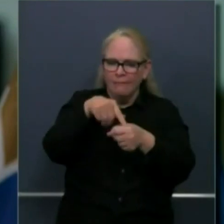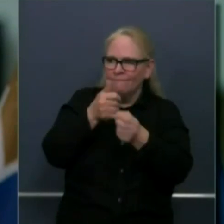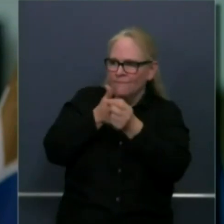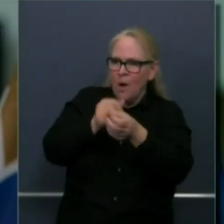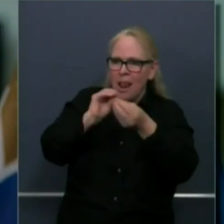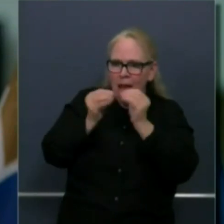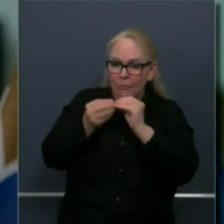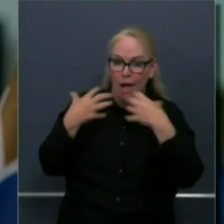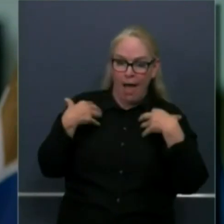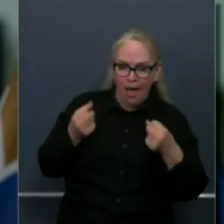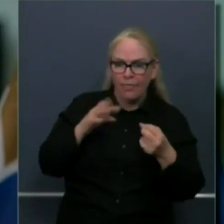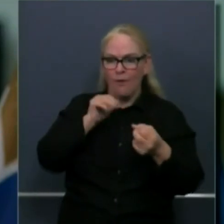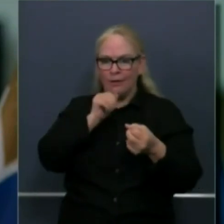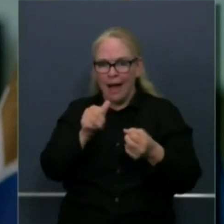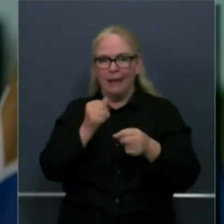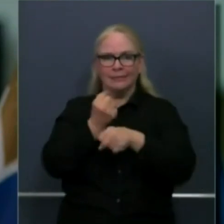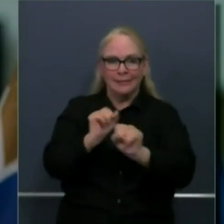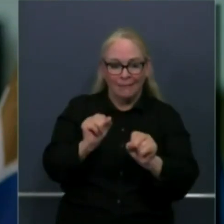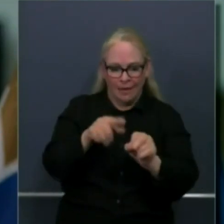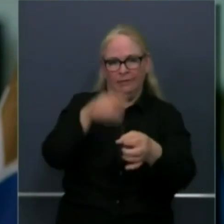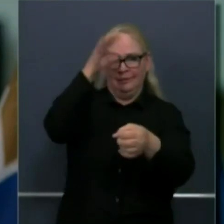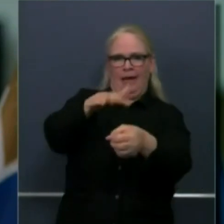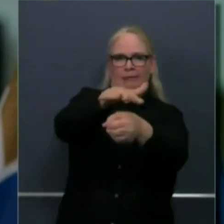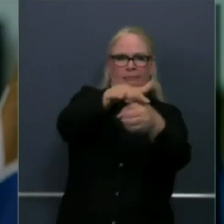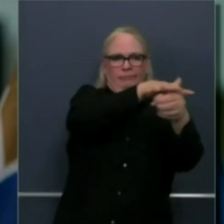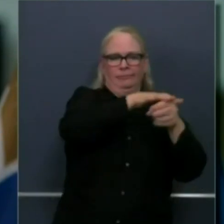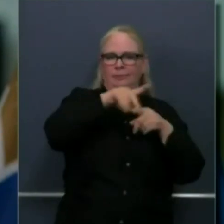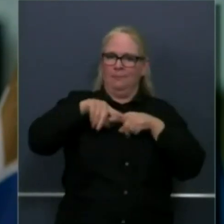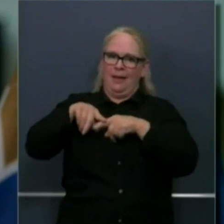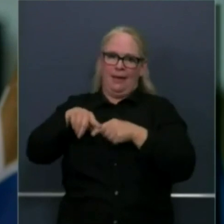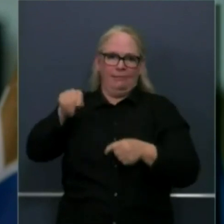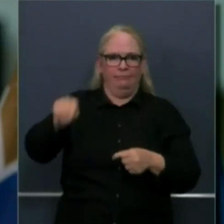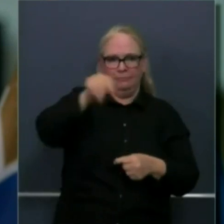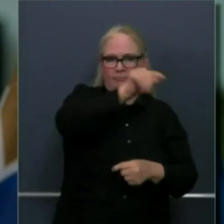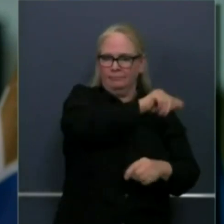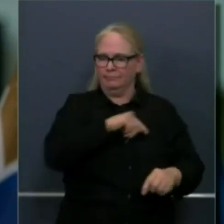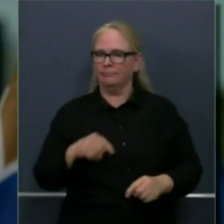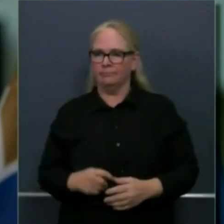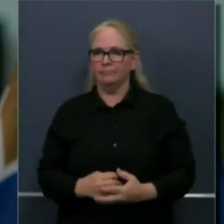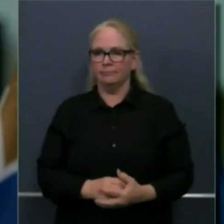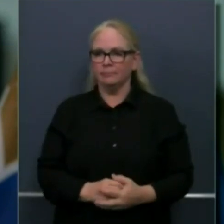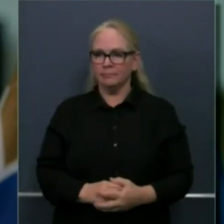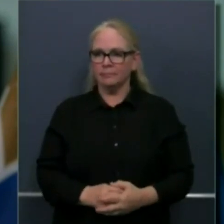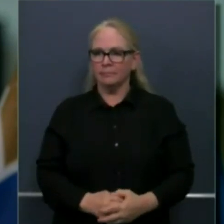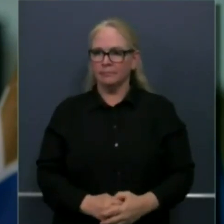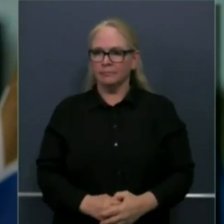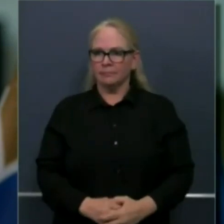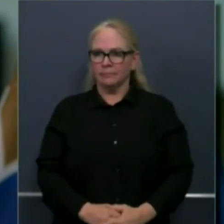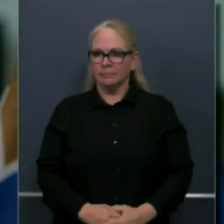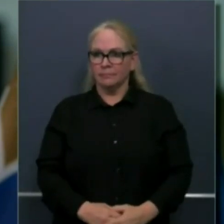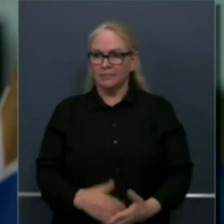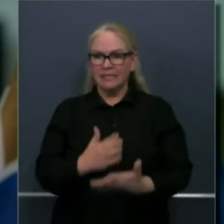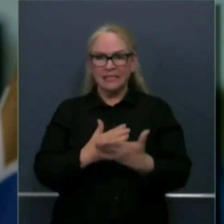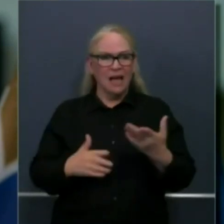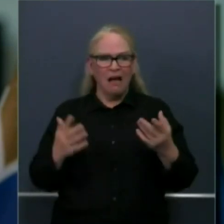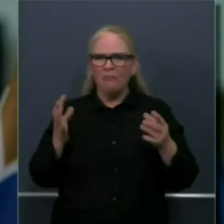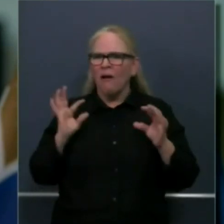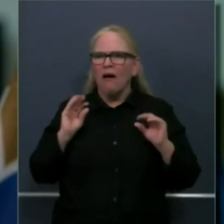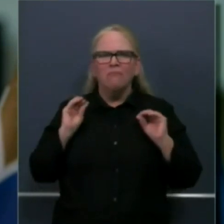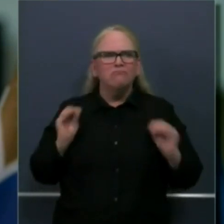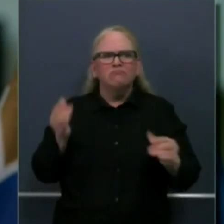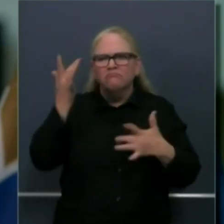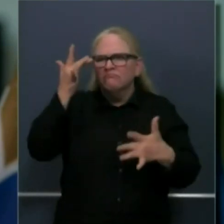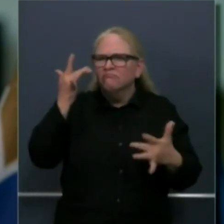are also trying to get variances on the other side of this to loosen up and move deep into phase two more quickly should